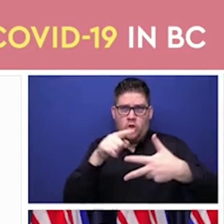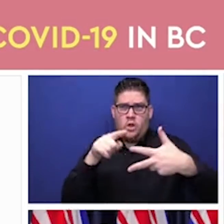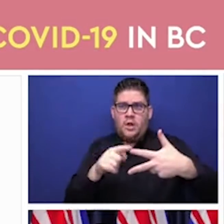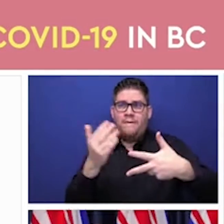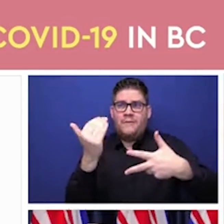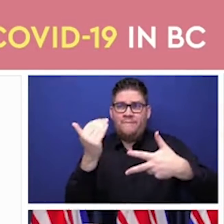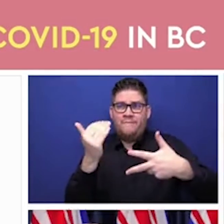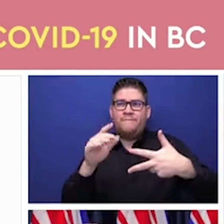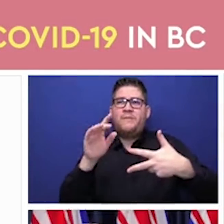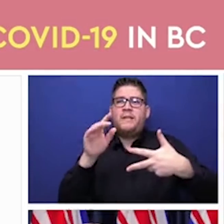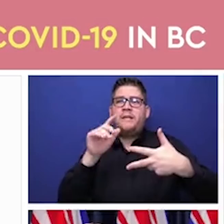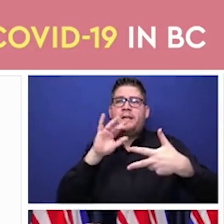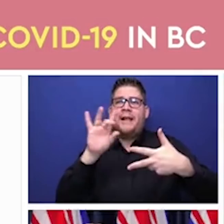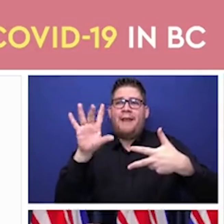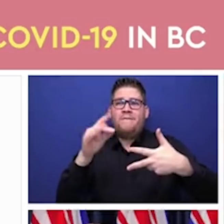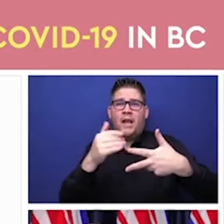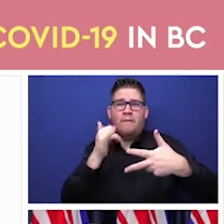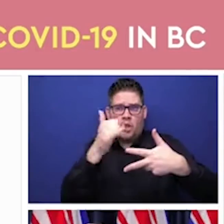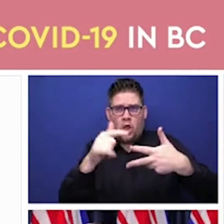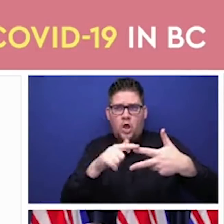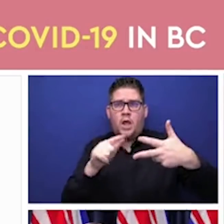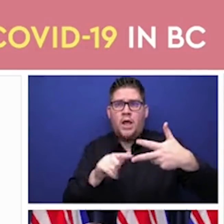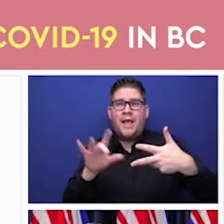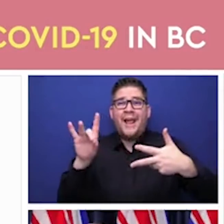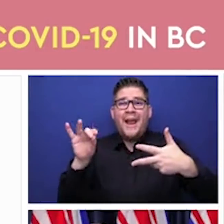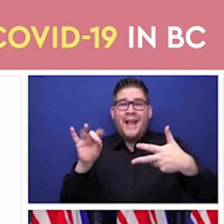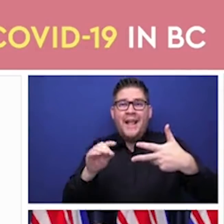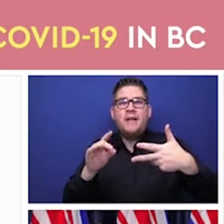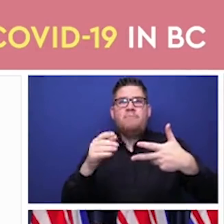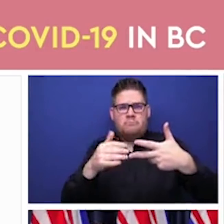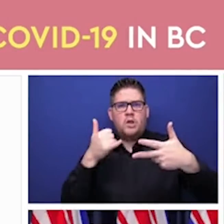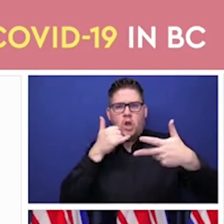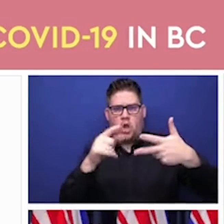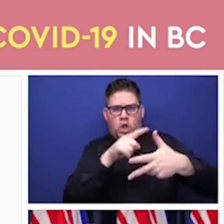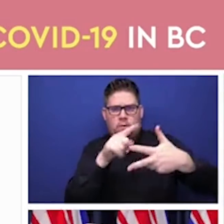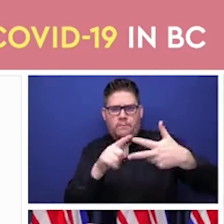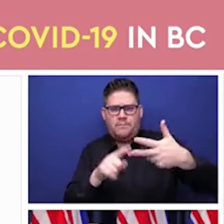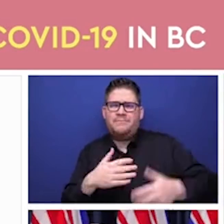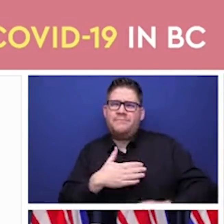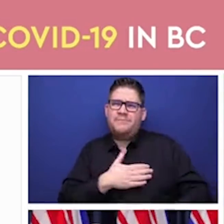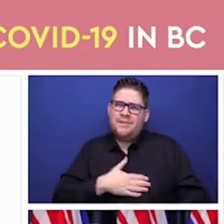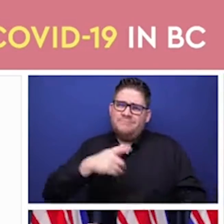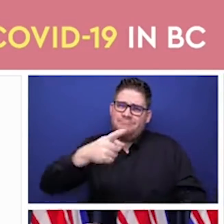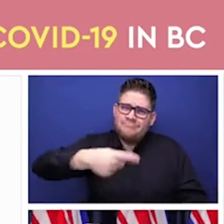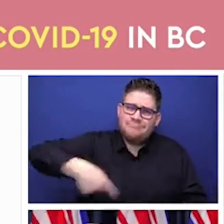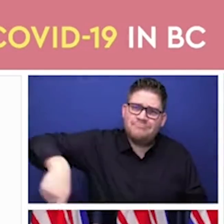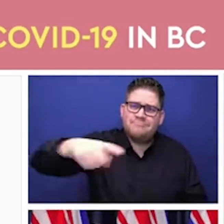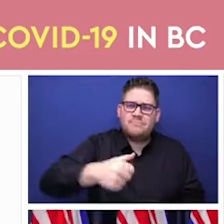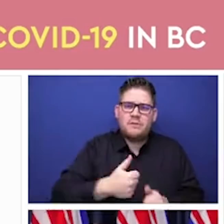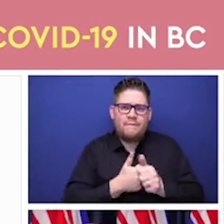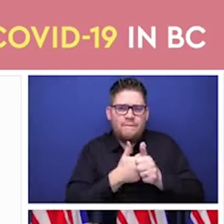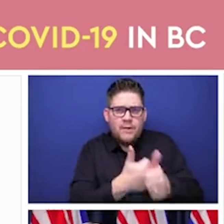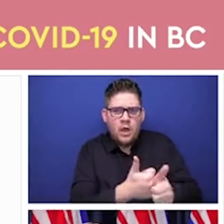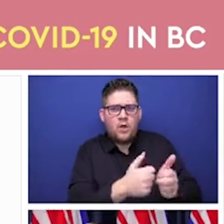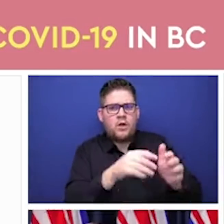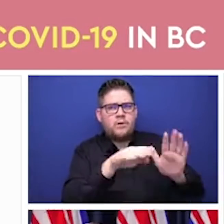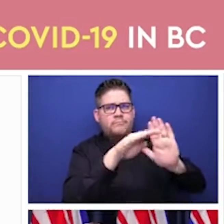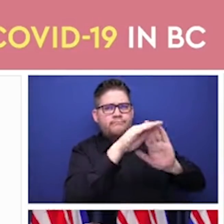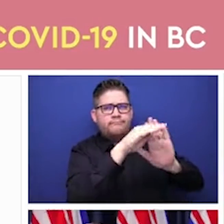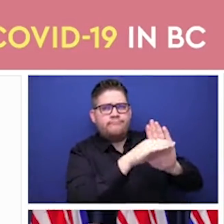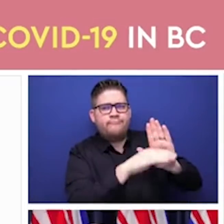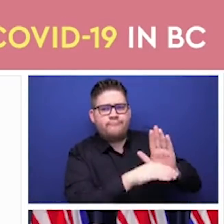People should only call in when they are eligible. We really encourage our media colleagues and our MLAs, our communities,